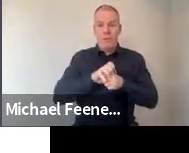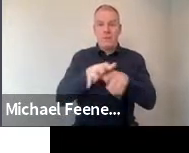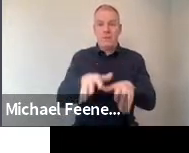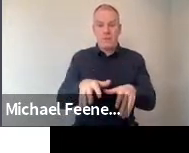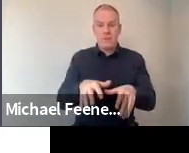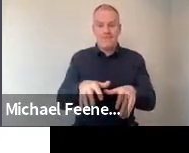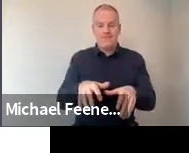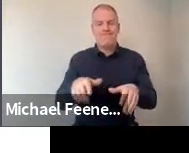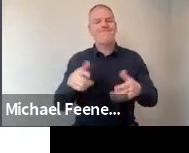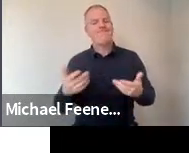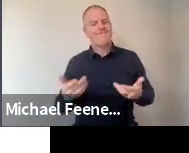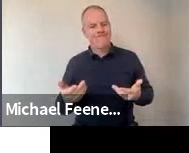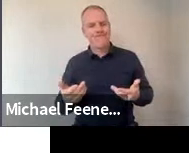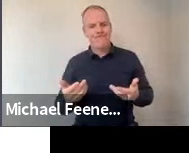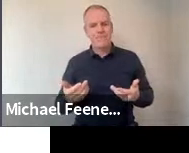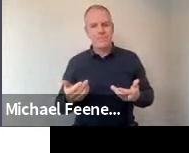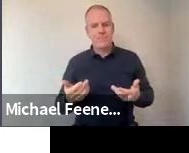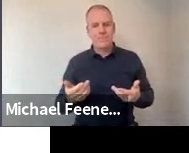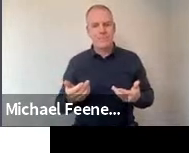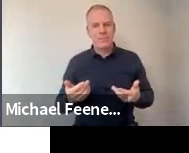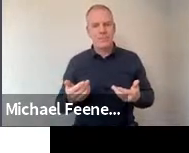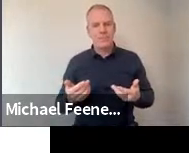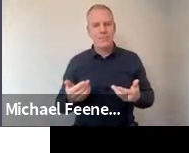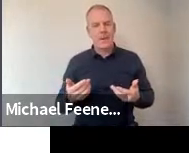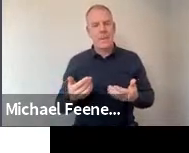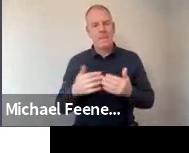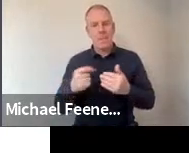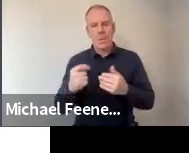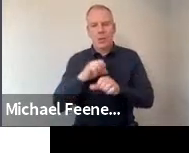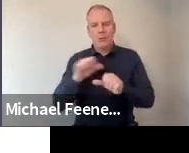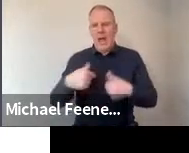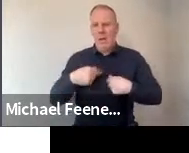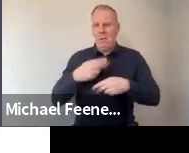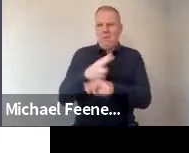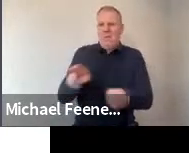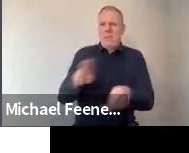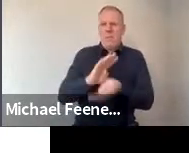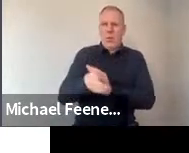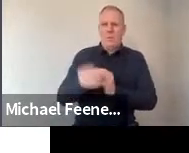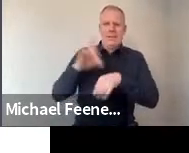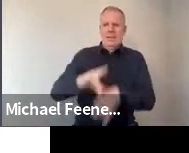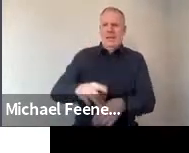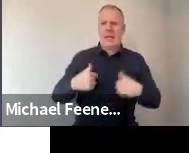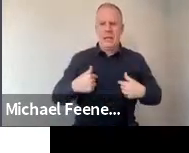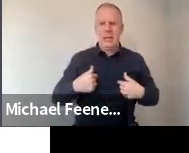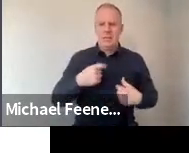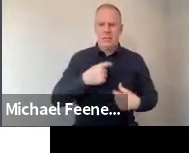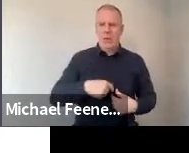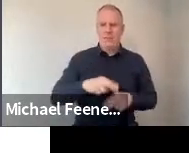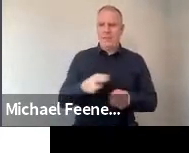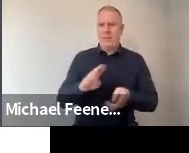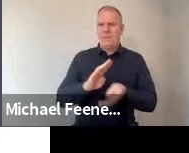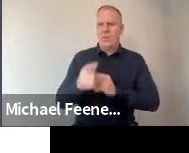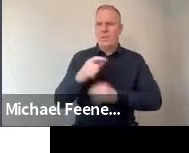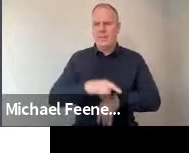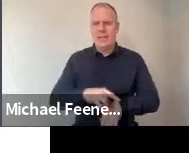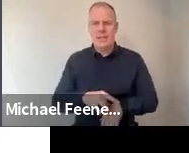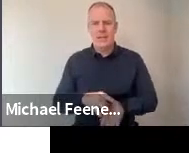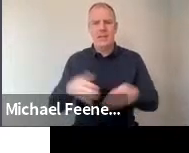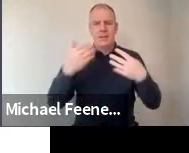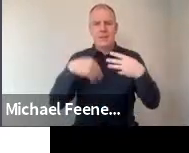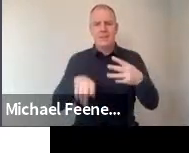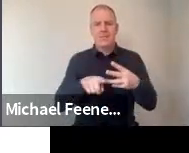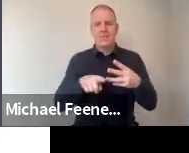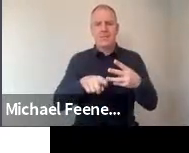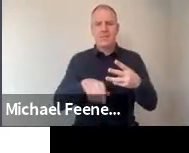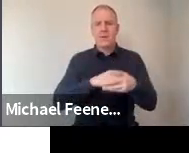They did not think that they would personally get sick. The coronavirus COVID